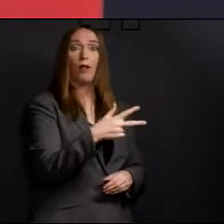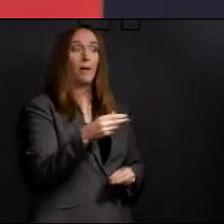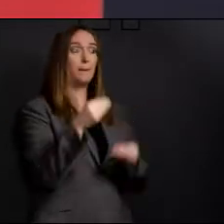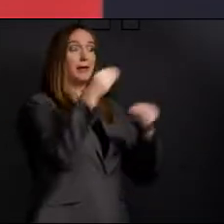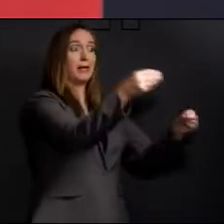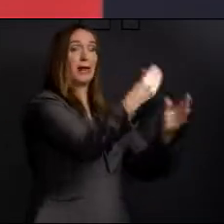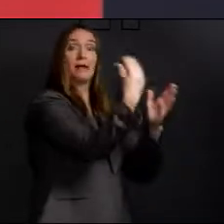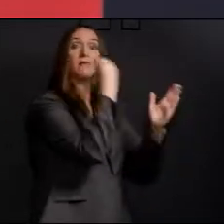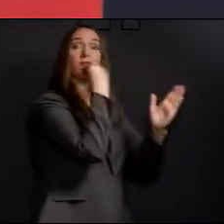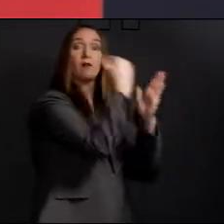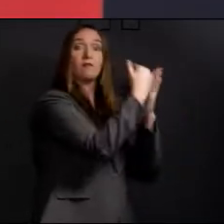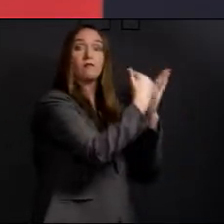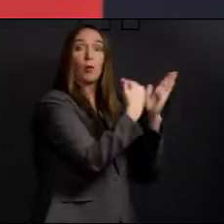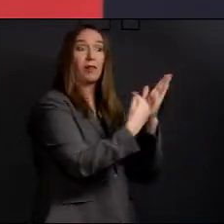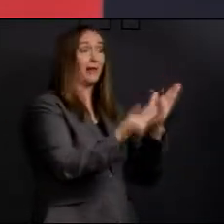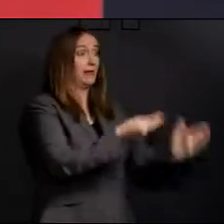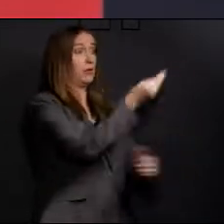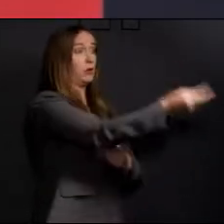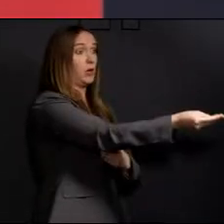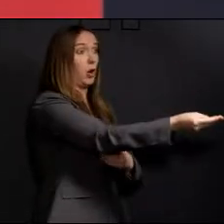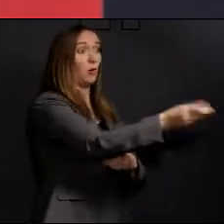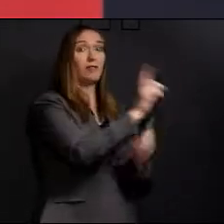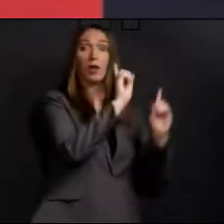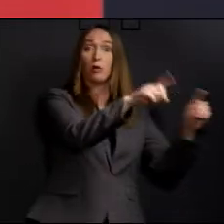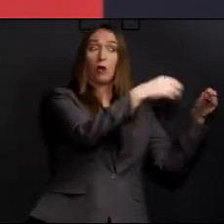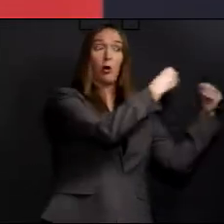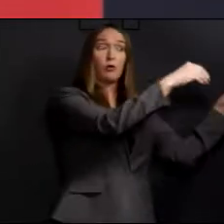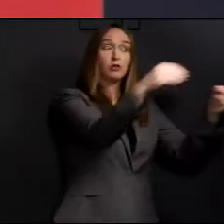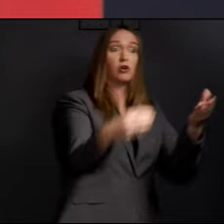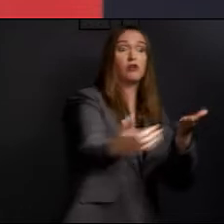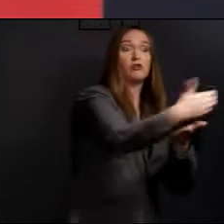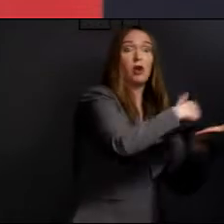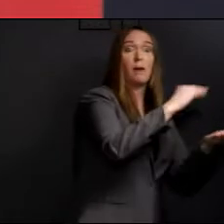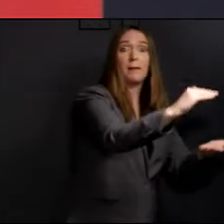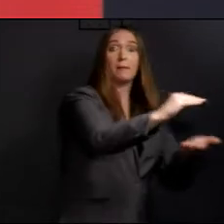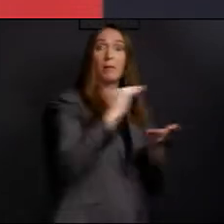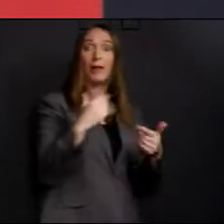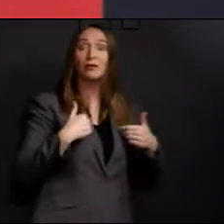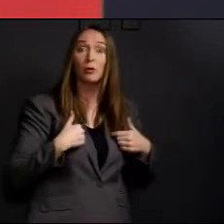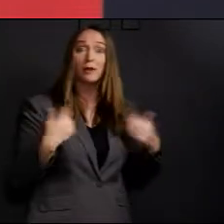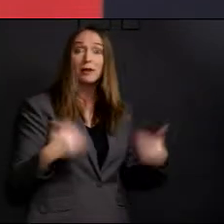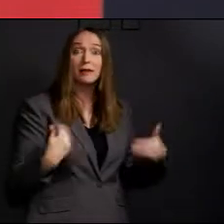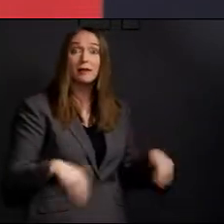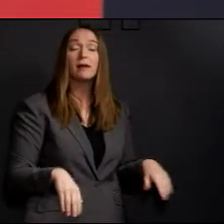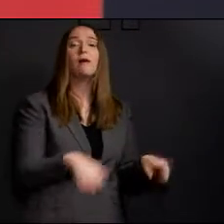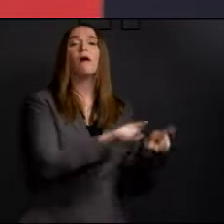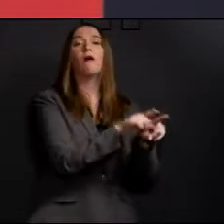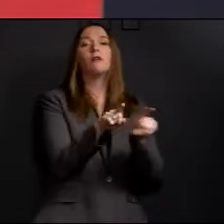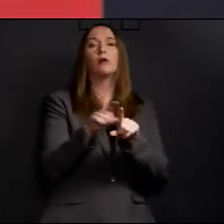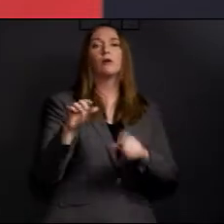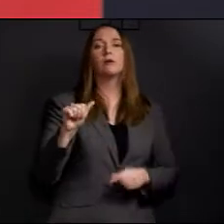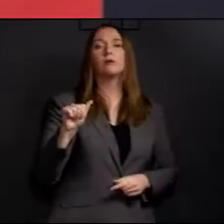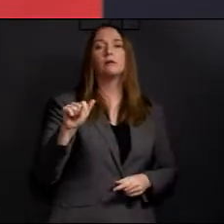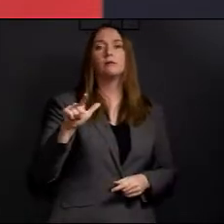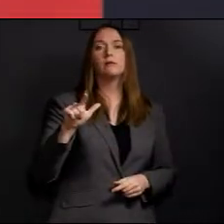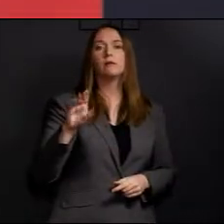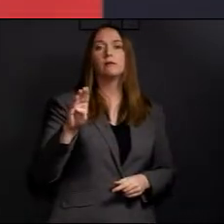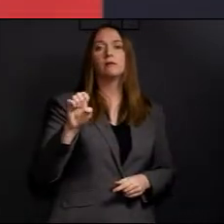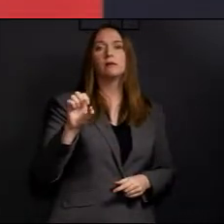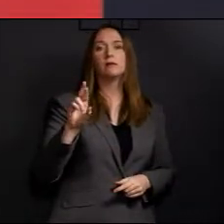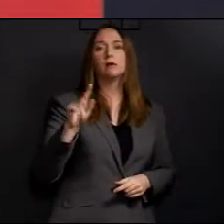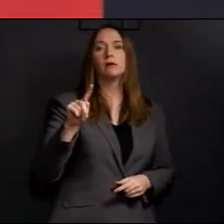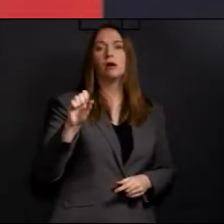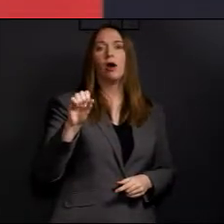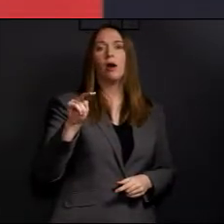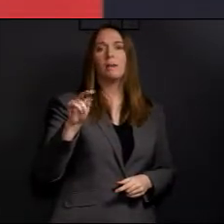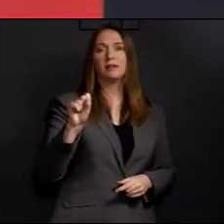car, and they will take care of the shopping for me. But we've heard from Albertsons, Tuesdays and Thursdays, once again, those days, 7 a